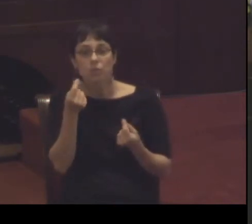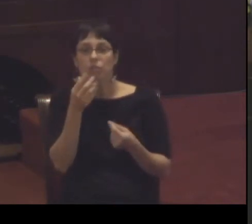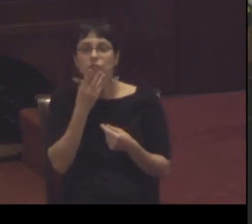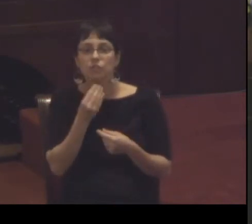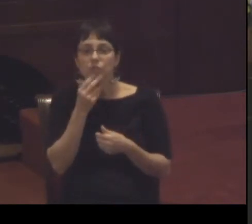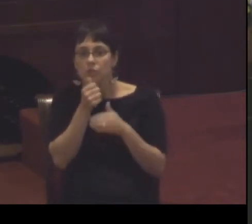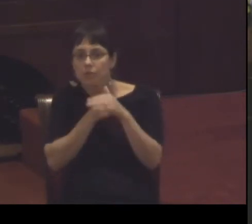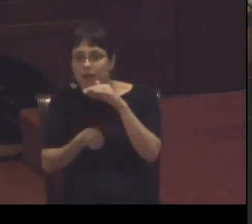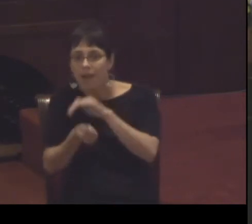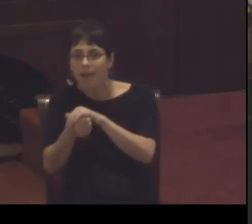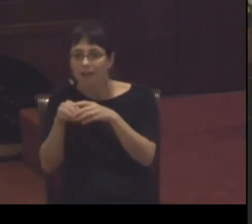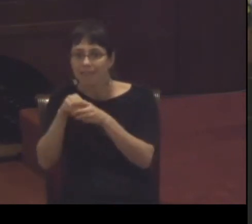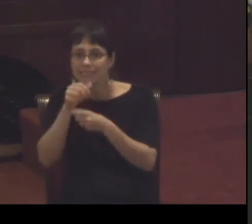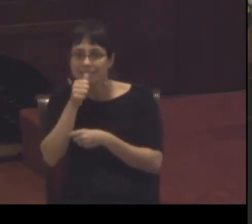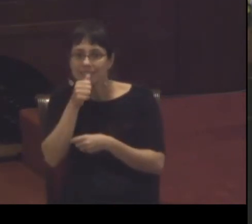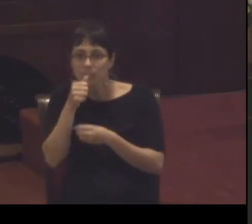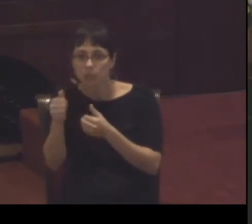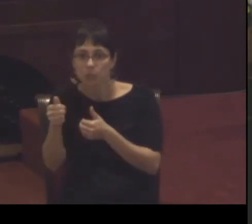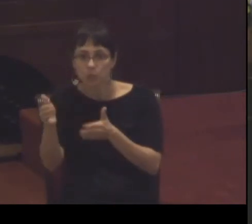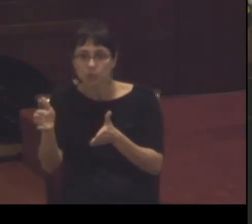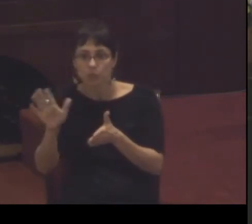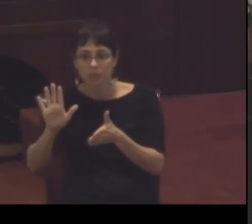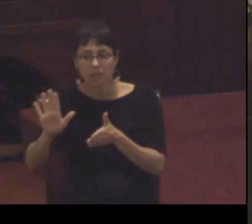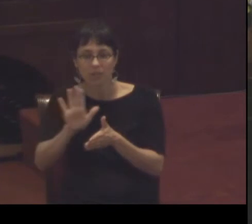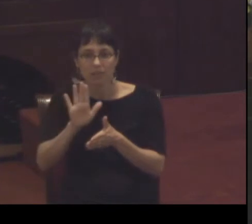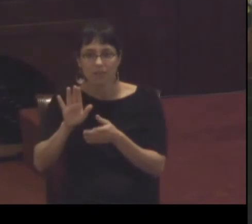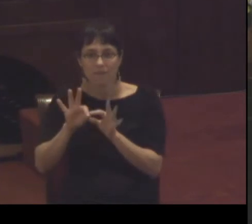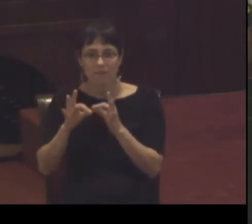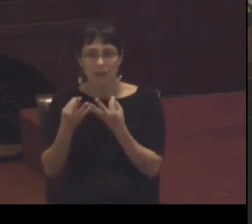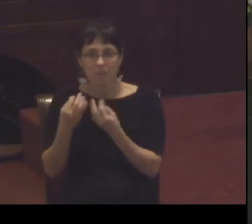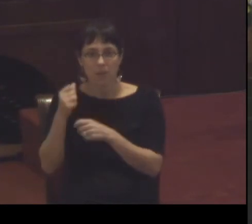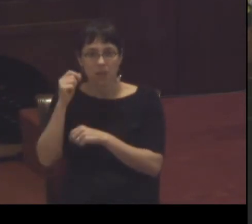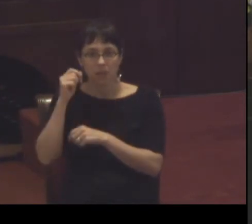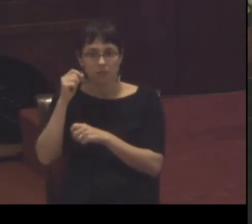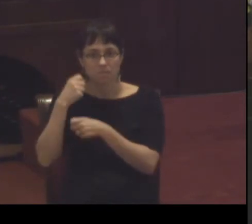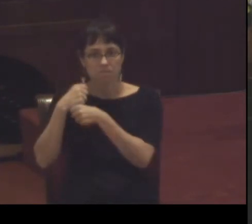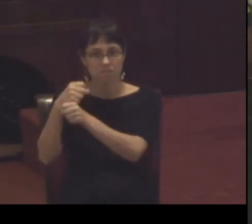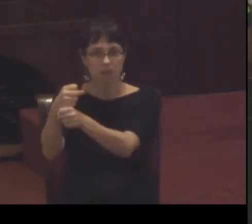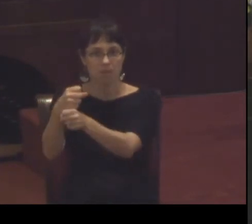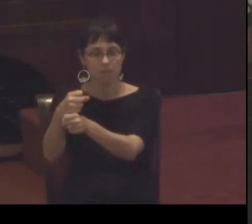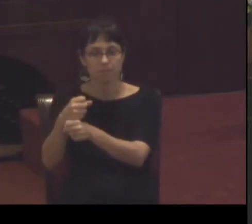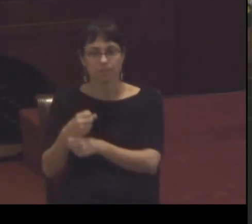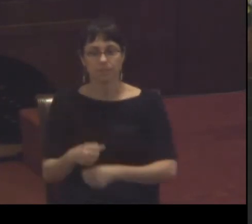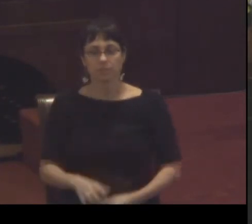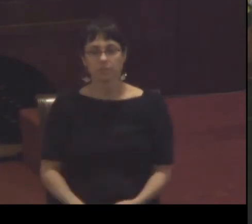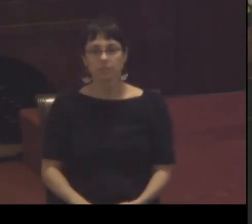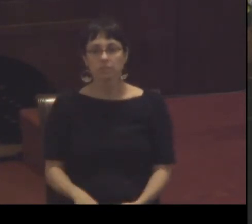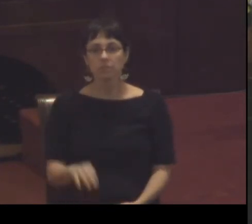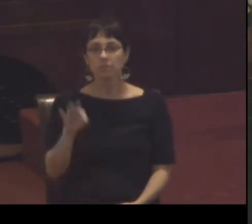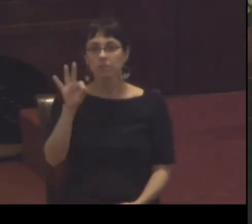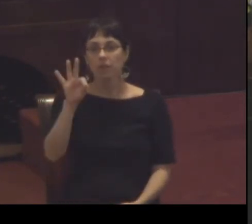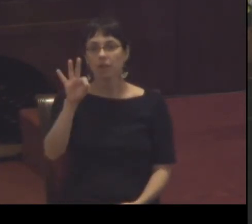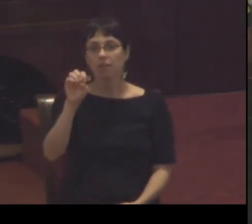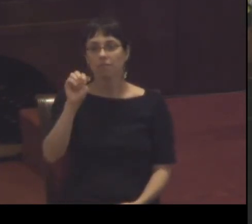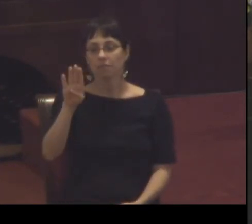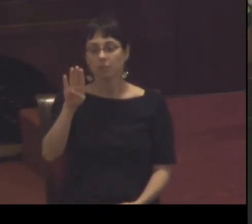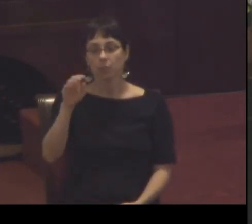this secret room that she had created her family had created then in February of 1944